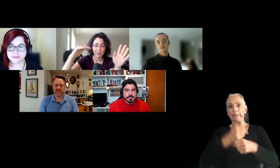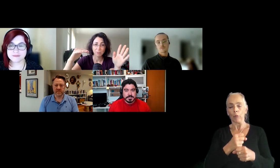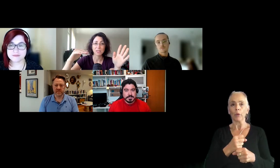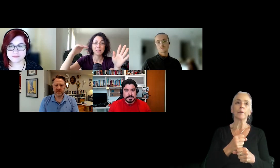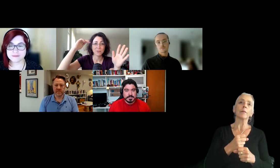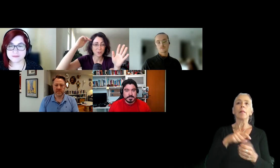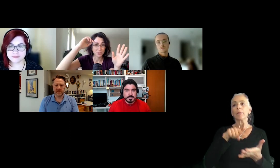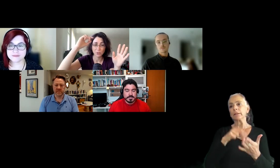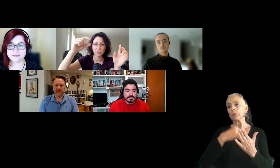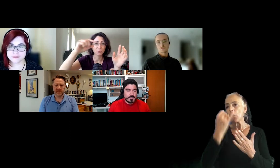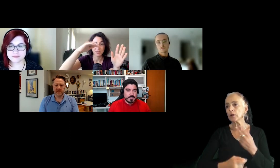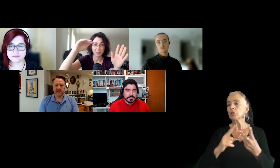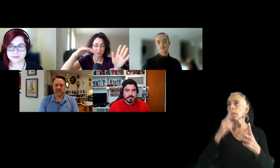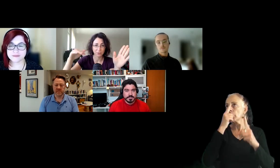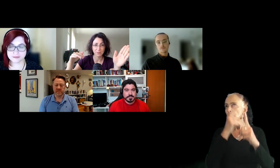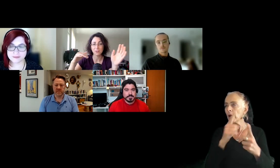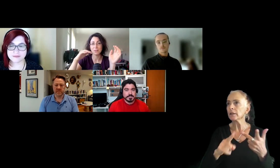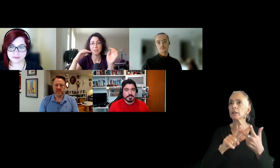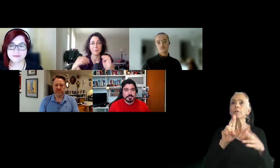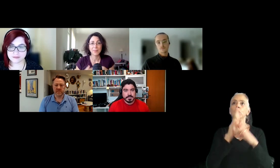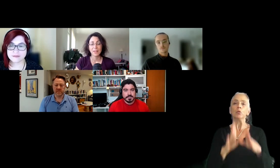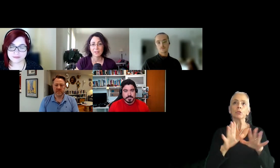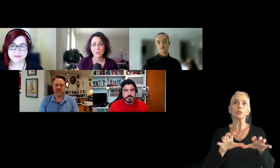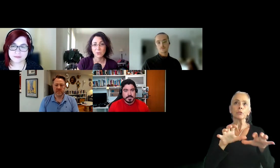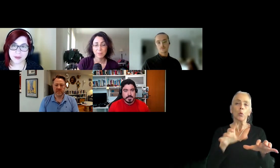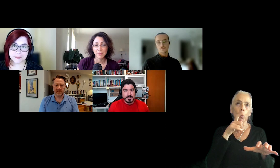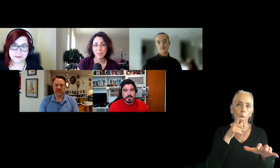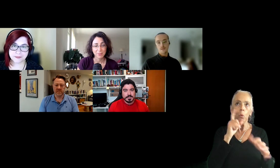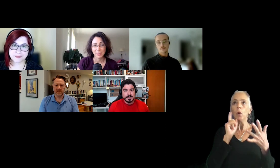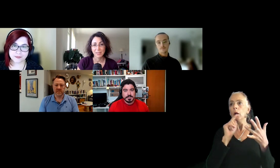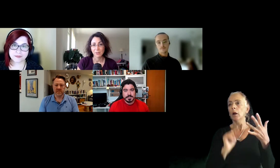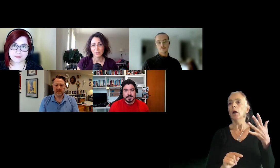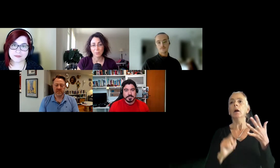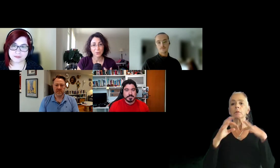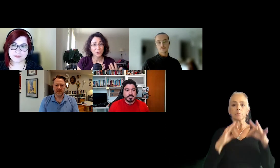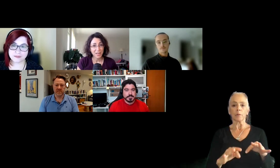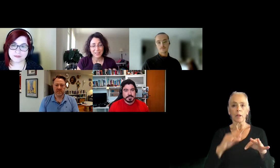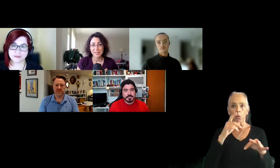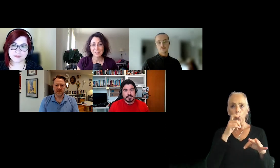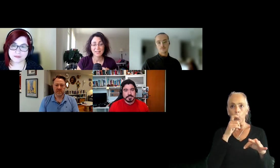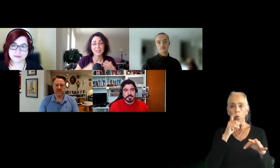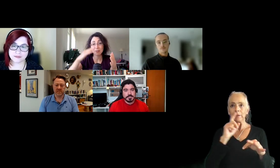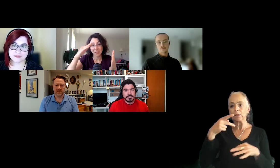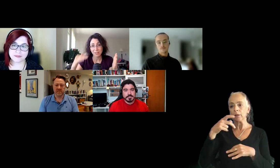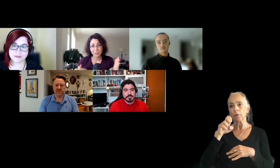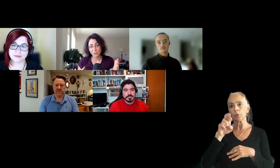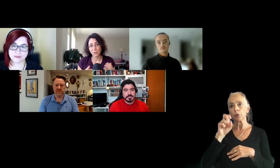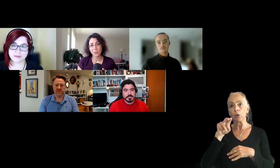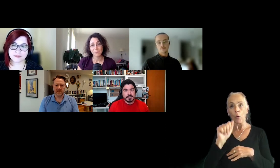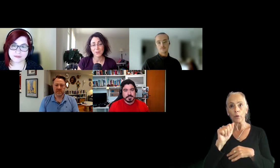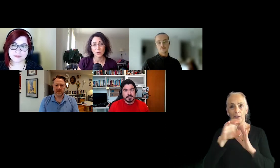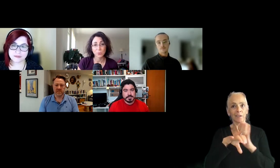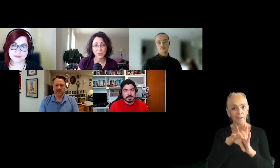That was the objective. The users were such and such, you know, maybe explaining who the persona is and explain